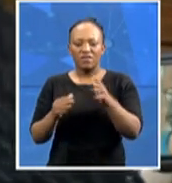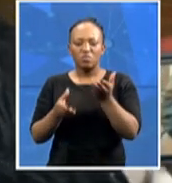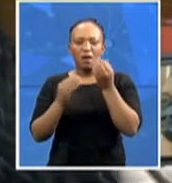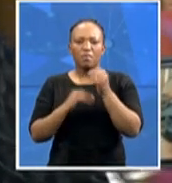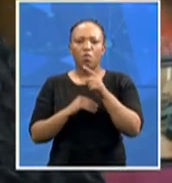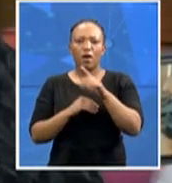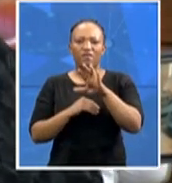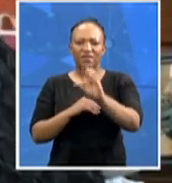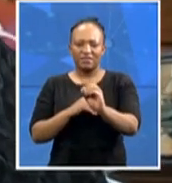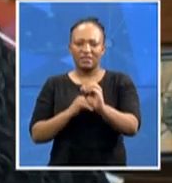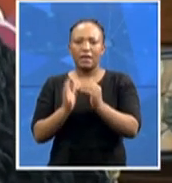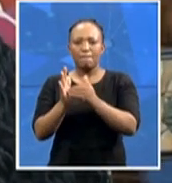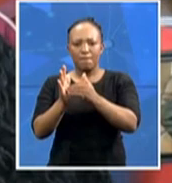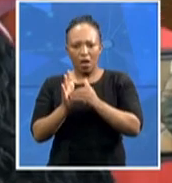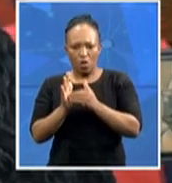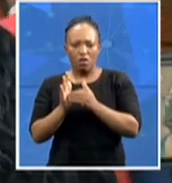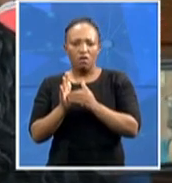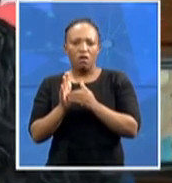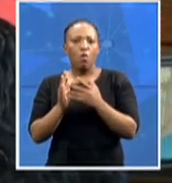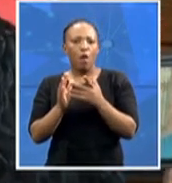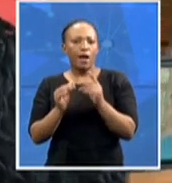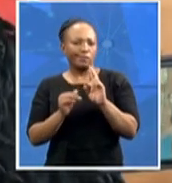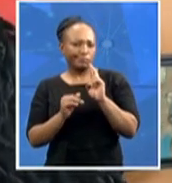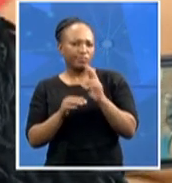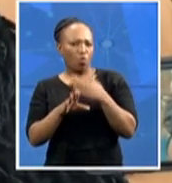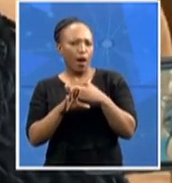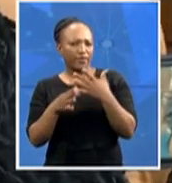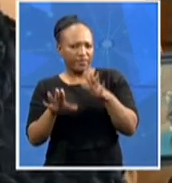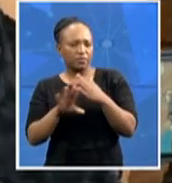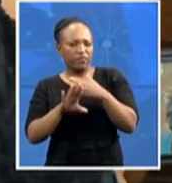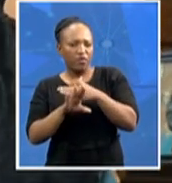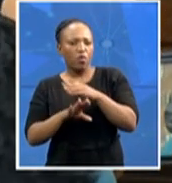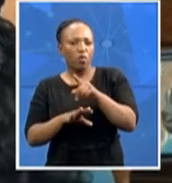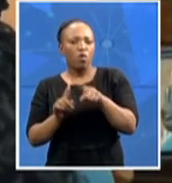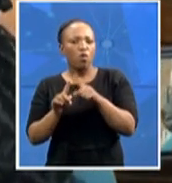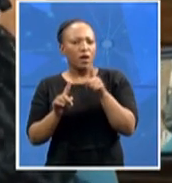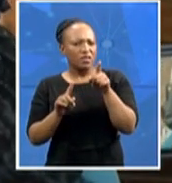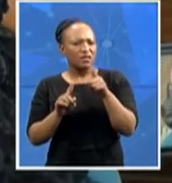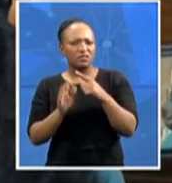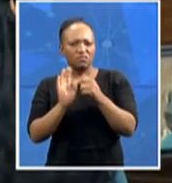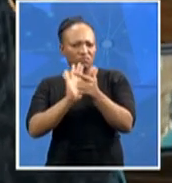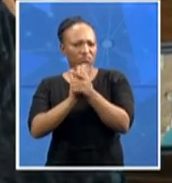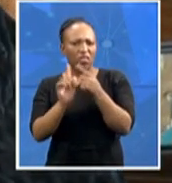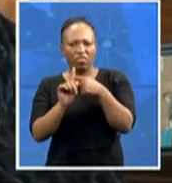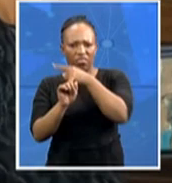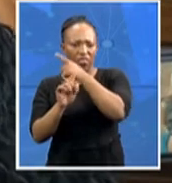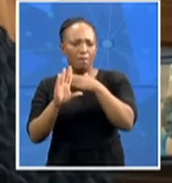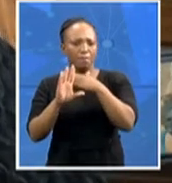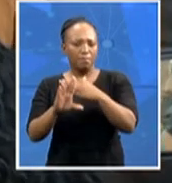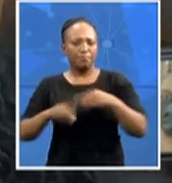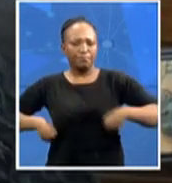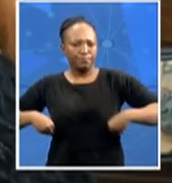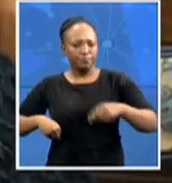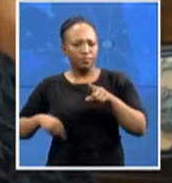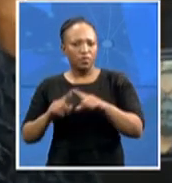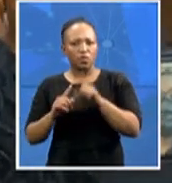this could be in contravention of the Prevention and Combating of Corruption Act, particularly looking at three sections of that act,